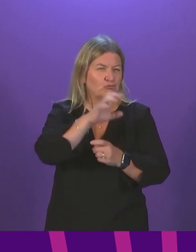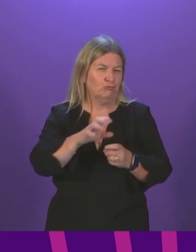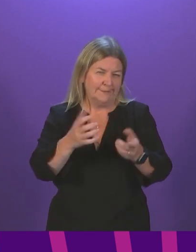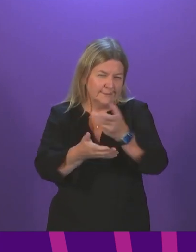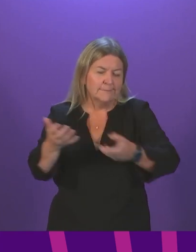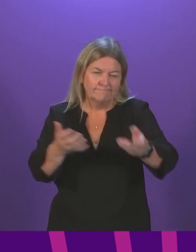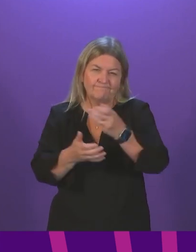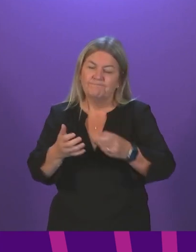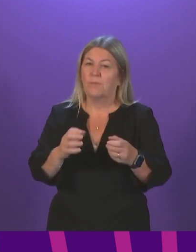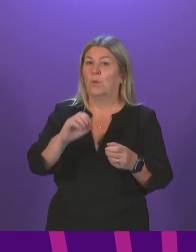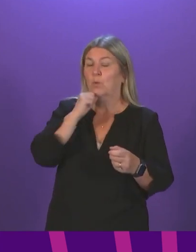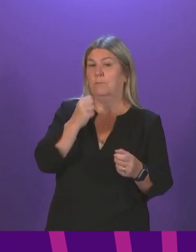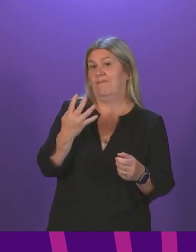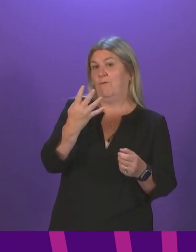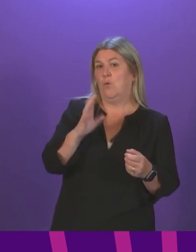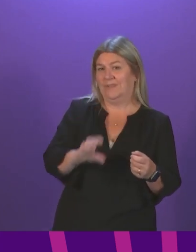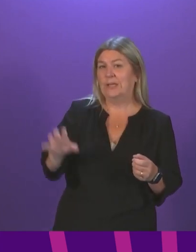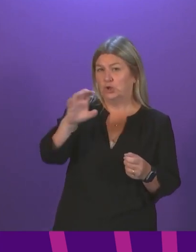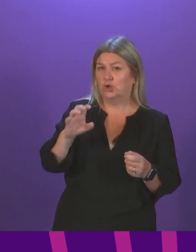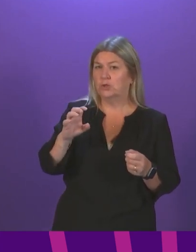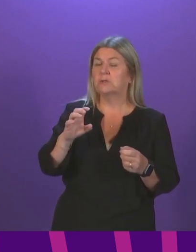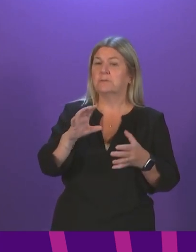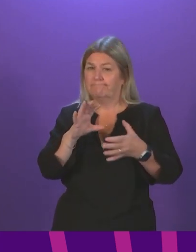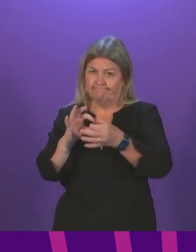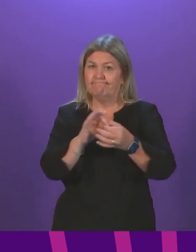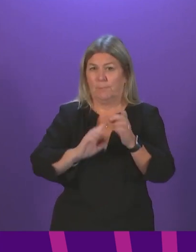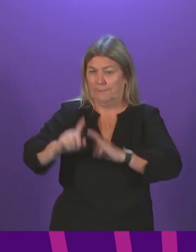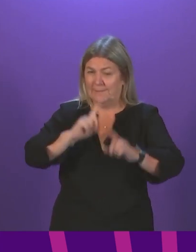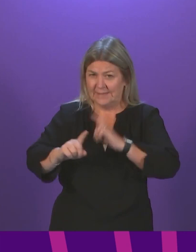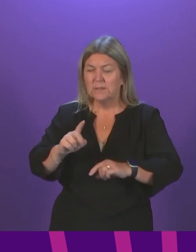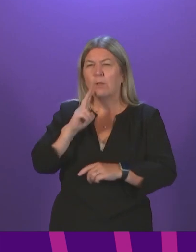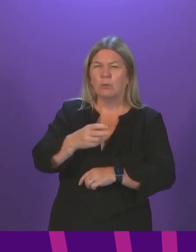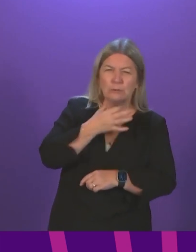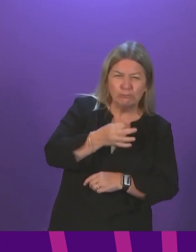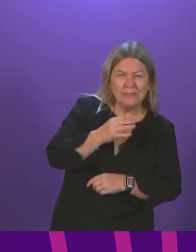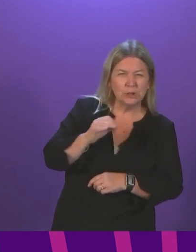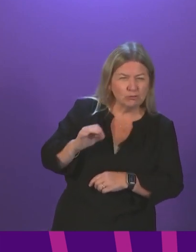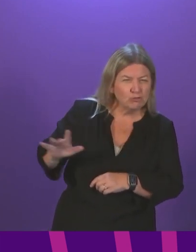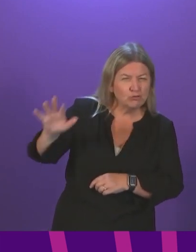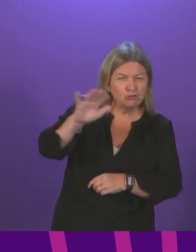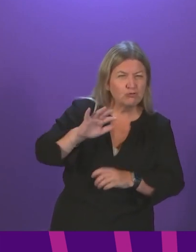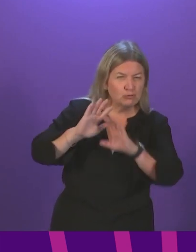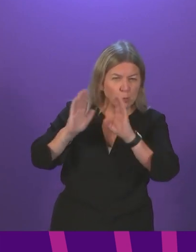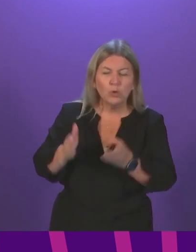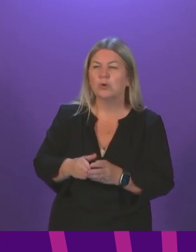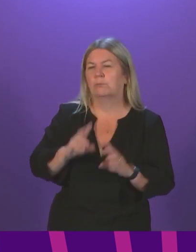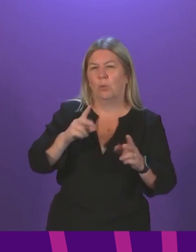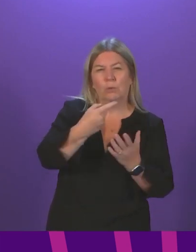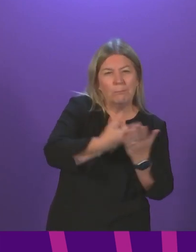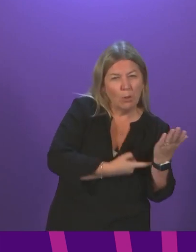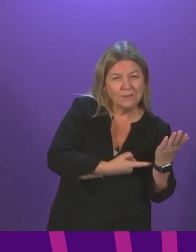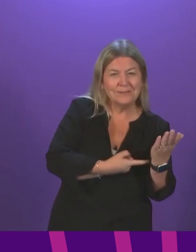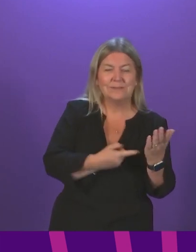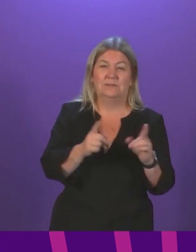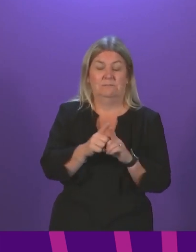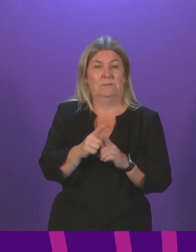this week addressing the regular review of country risk ratings and looking at some wider policy issues. We expect that meeting will